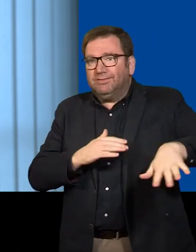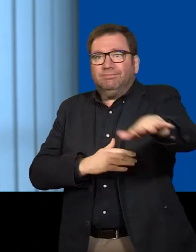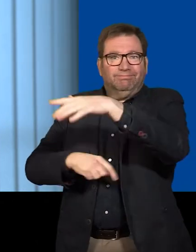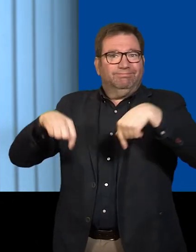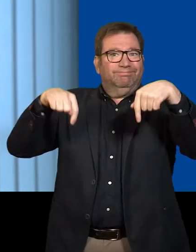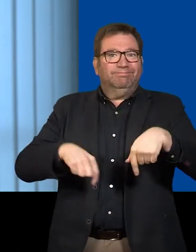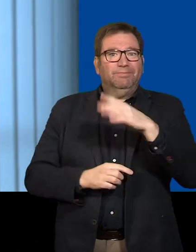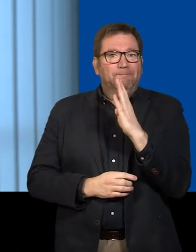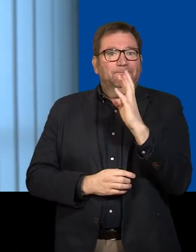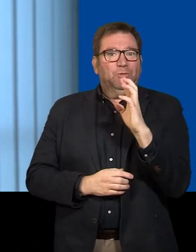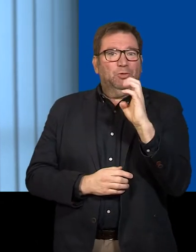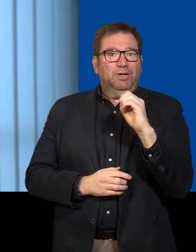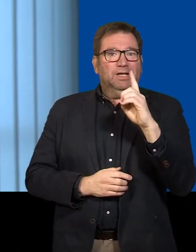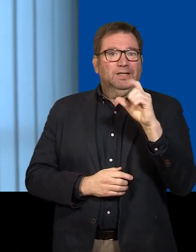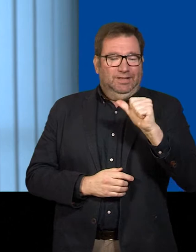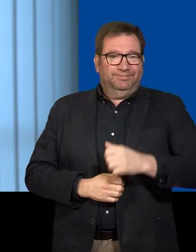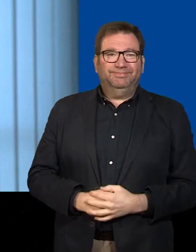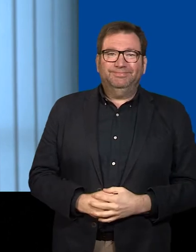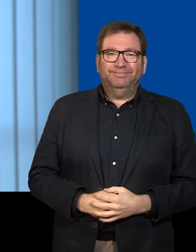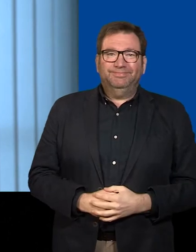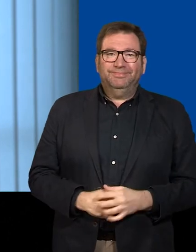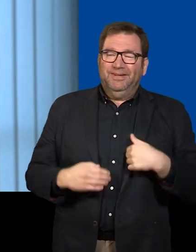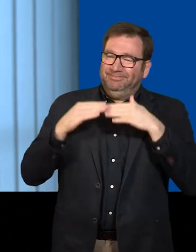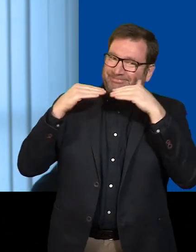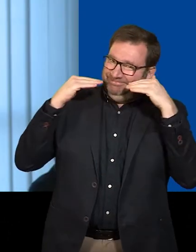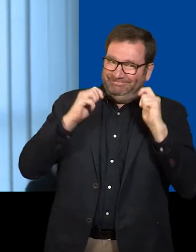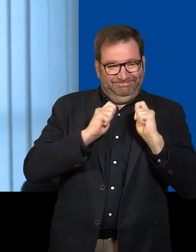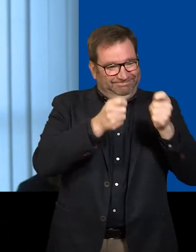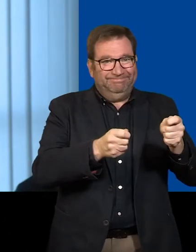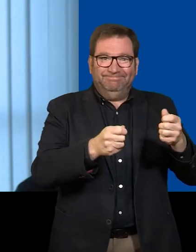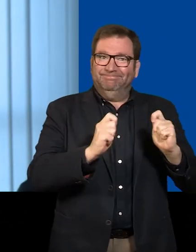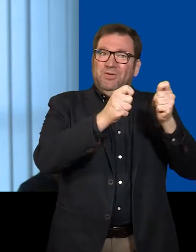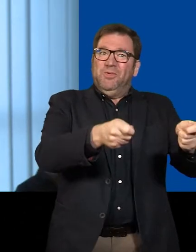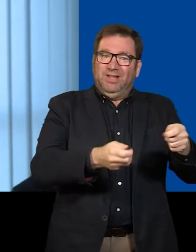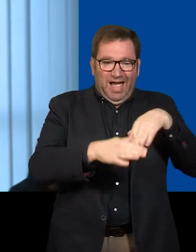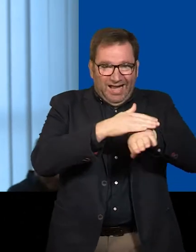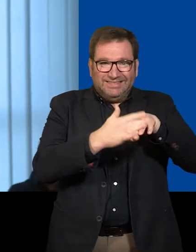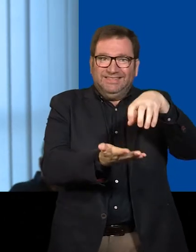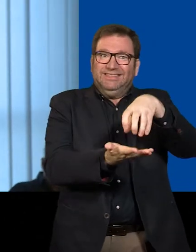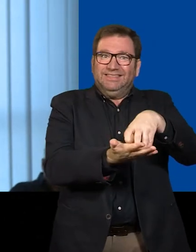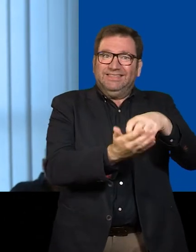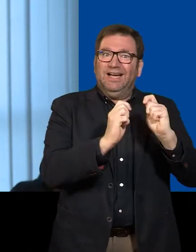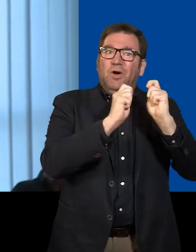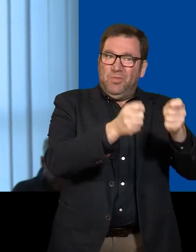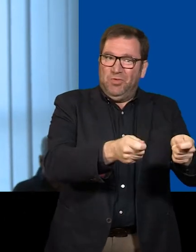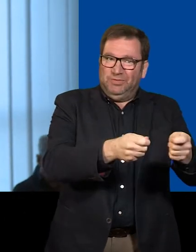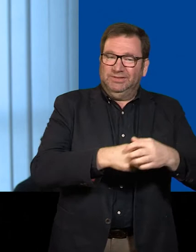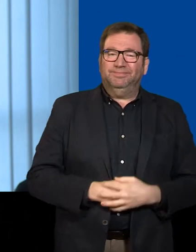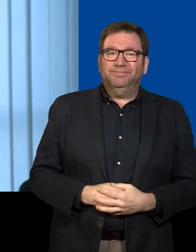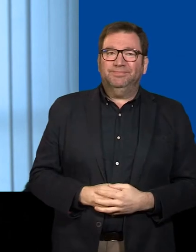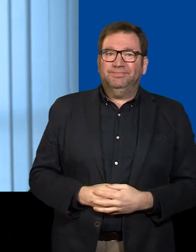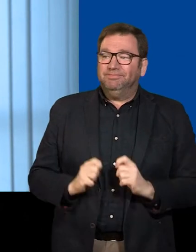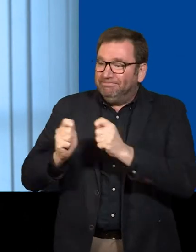for and work on improving accessibility in Breda. It's really a pleasure to present the Access